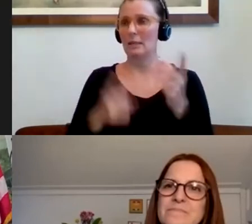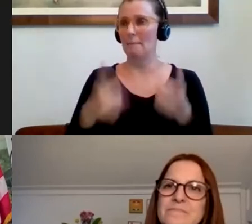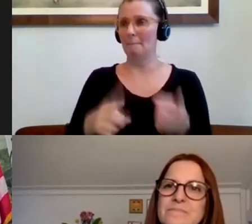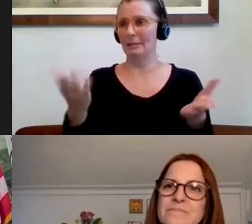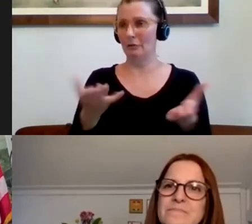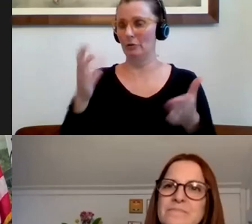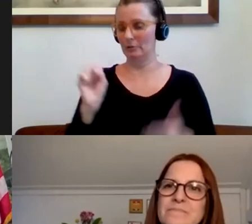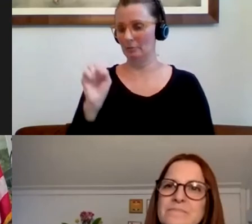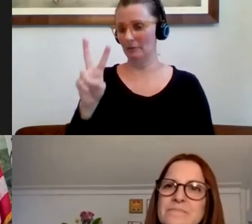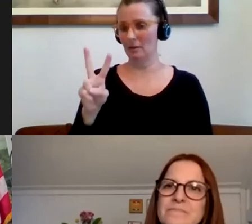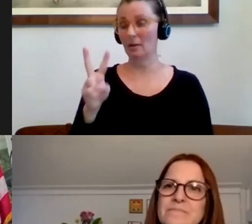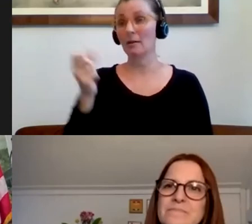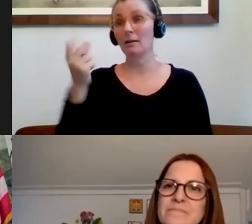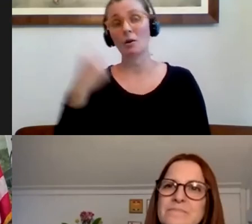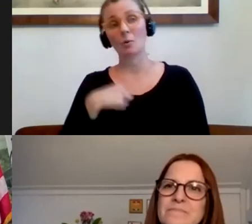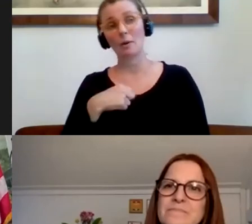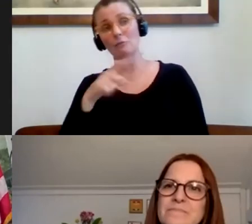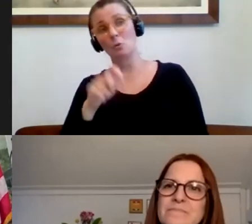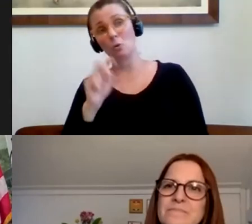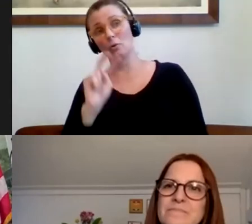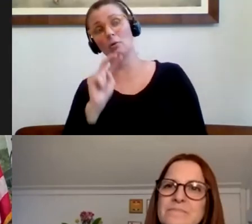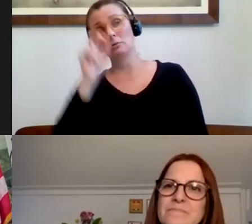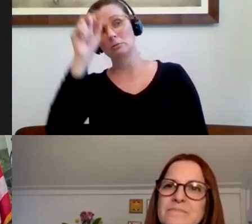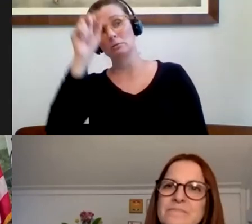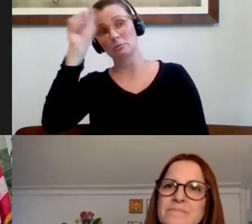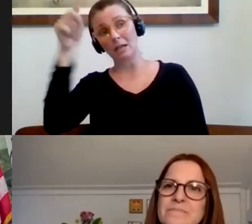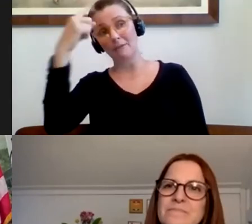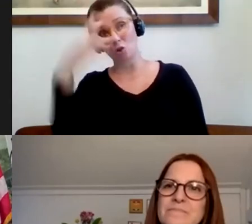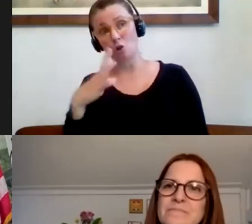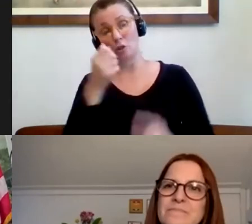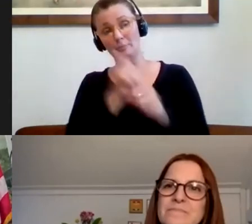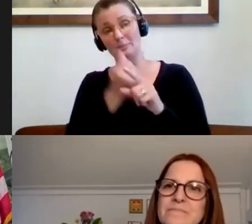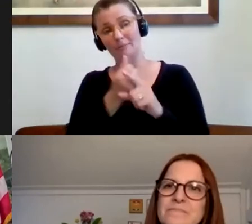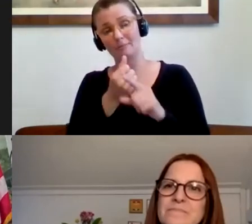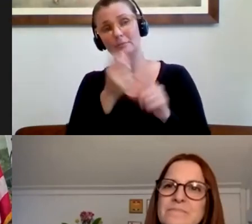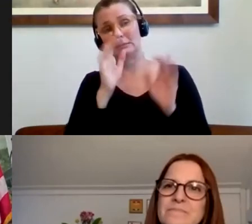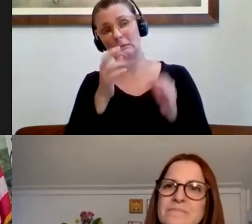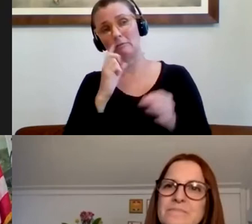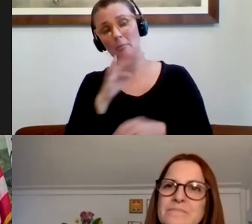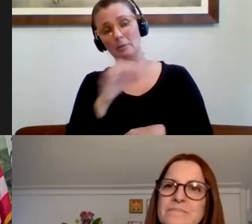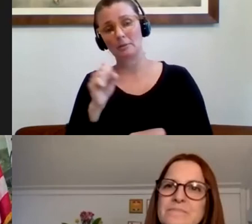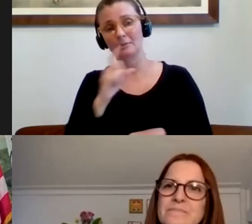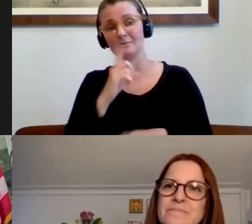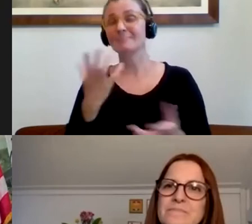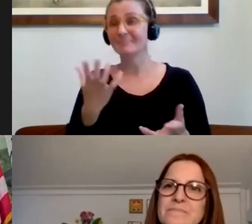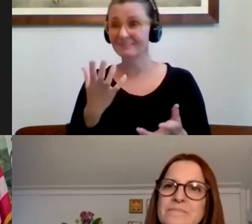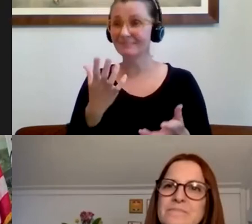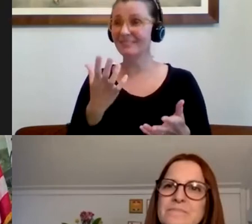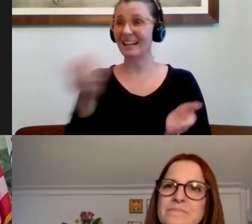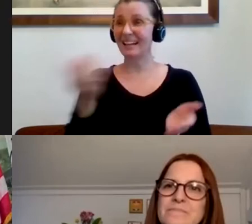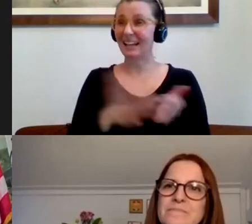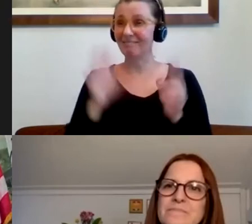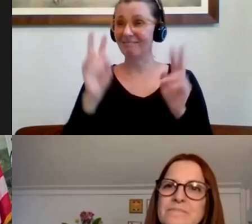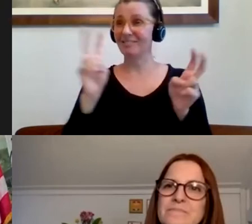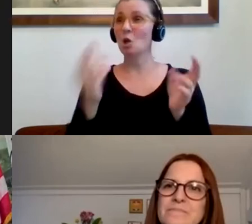the governor is now also putting some other rules and regulations in. This is a new normal, and we're going to come out of this in